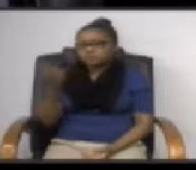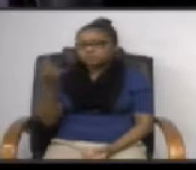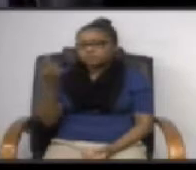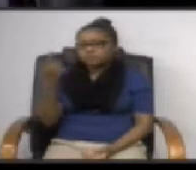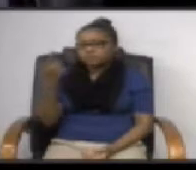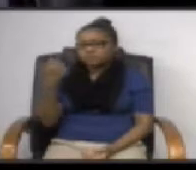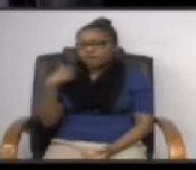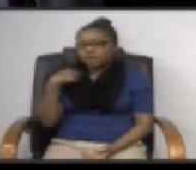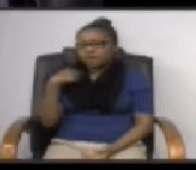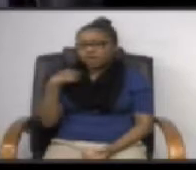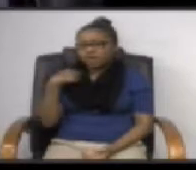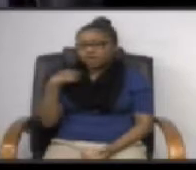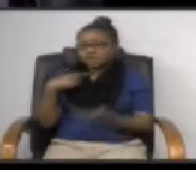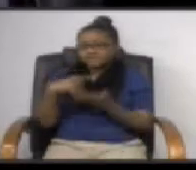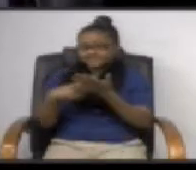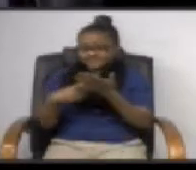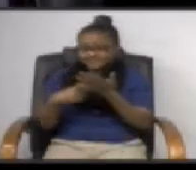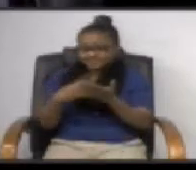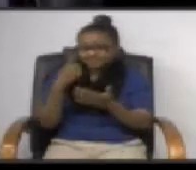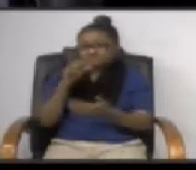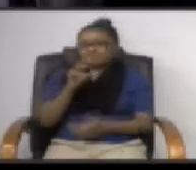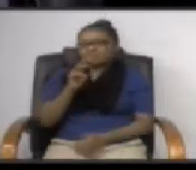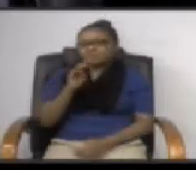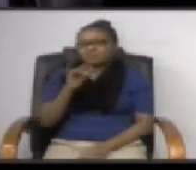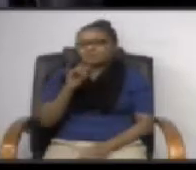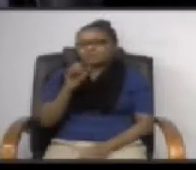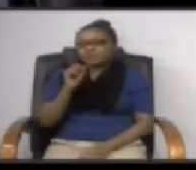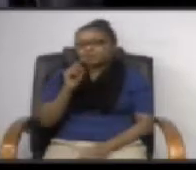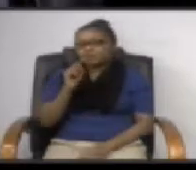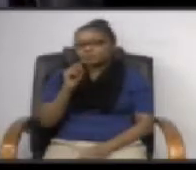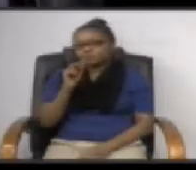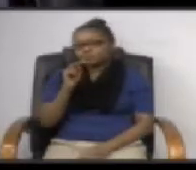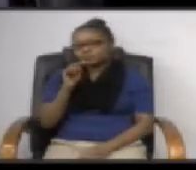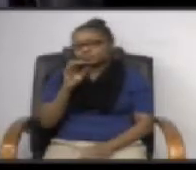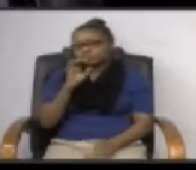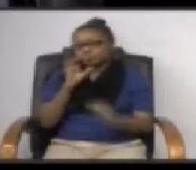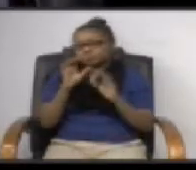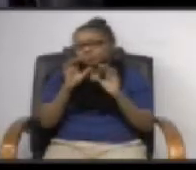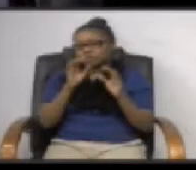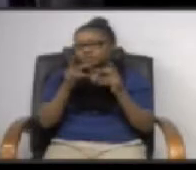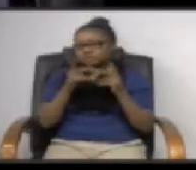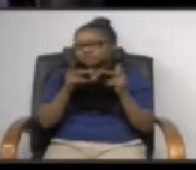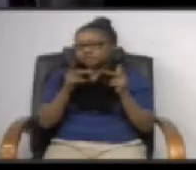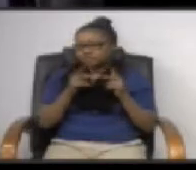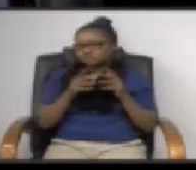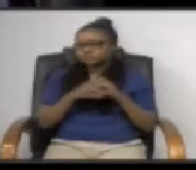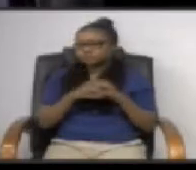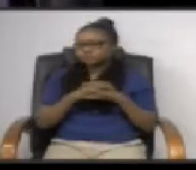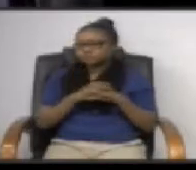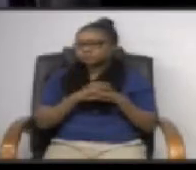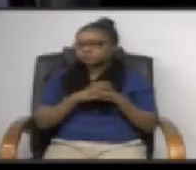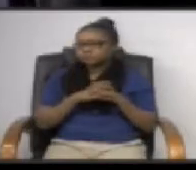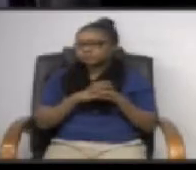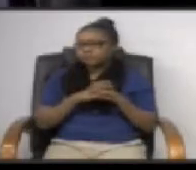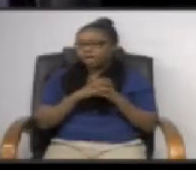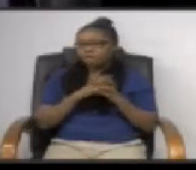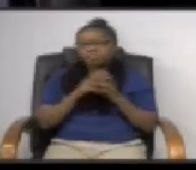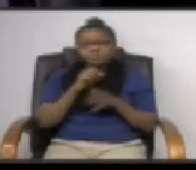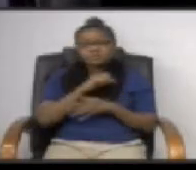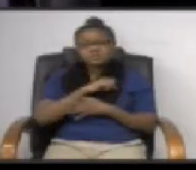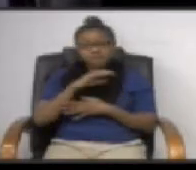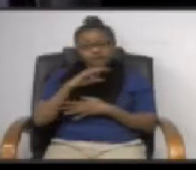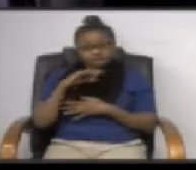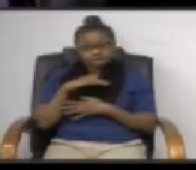raised this issue on the milestone communication sites and uh we staff looked into it